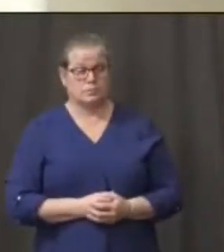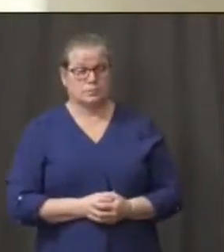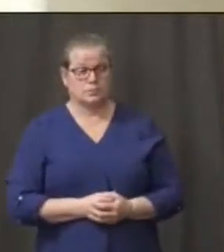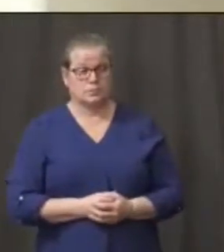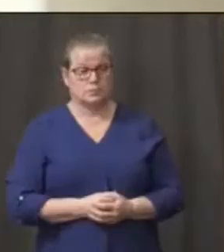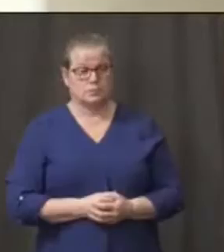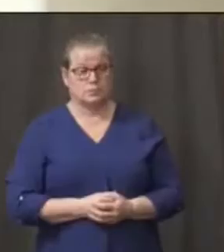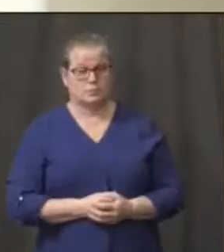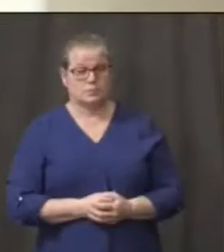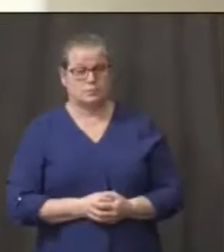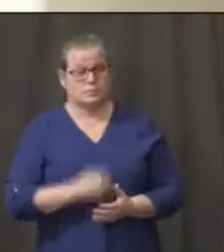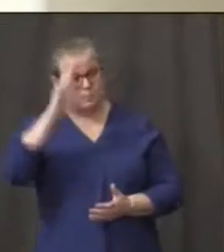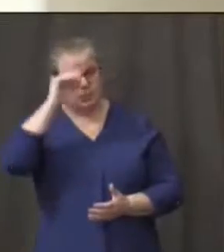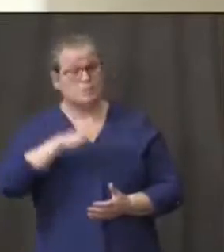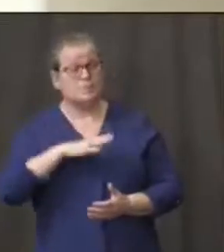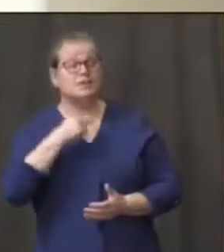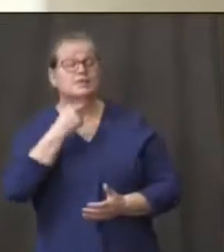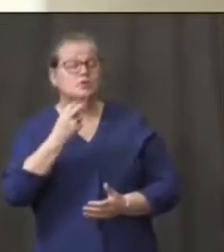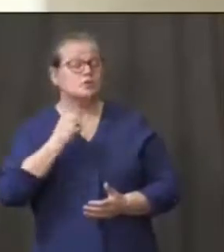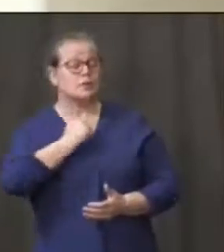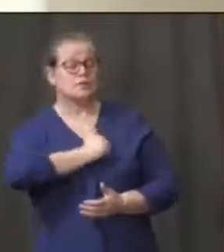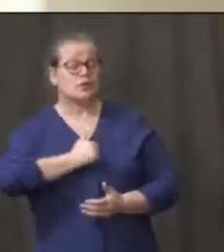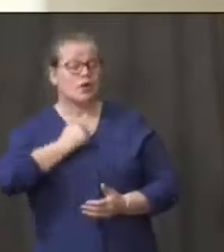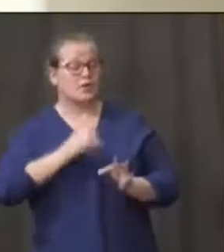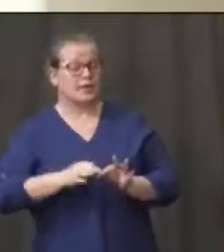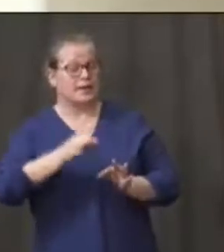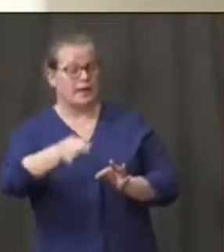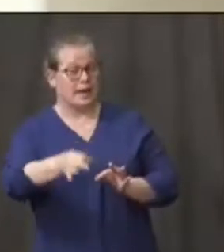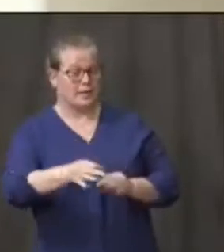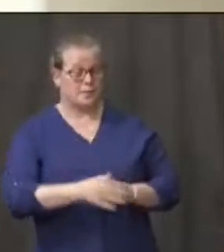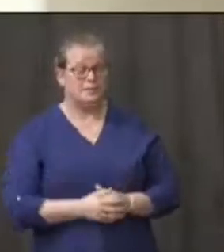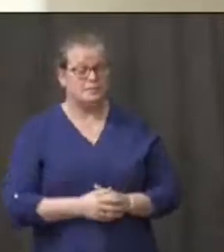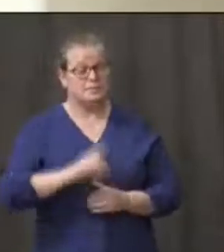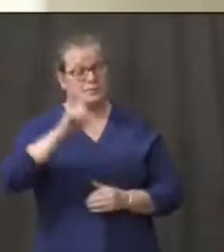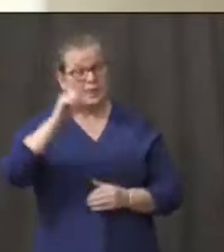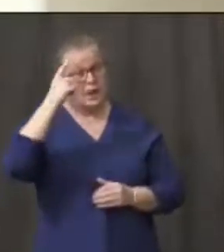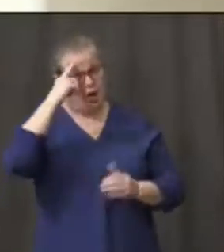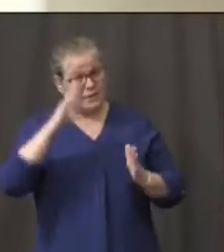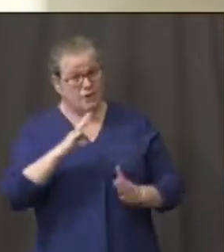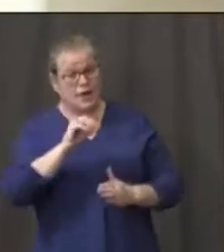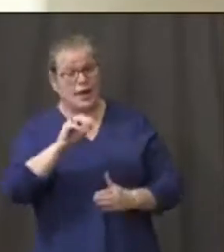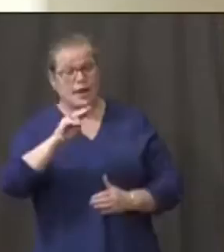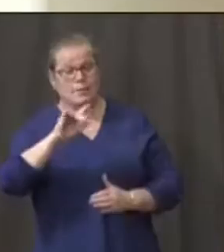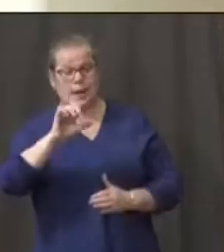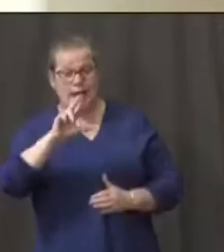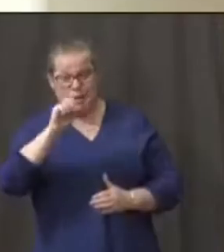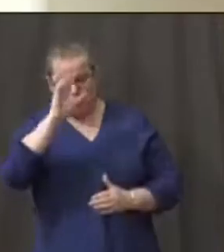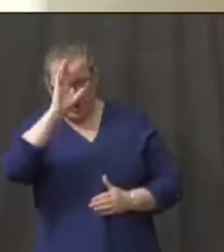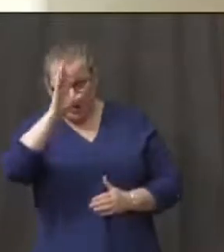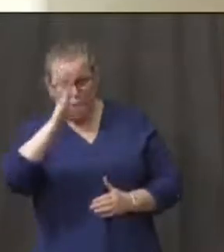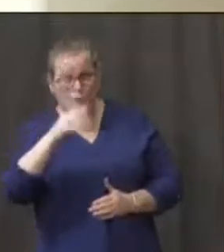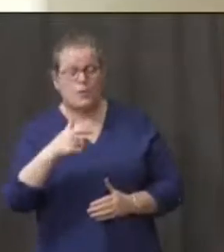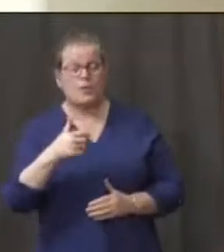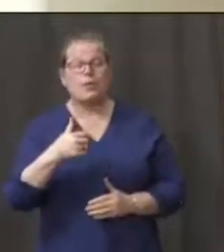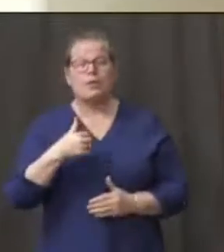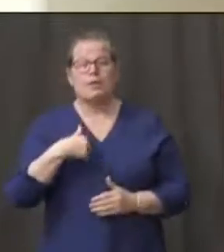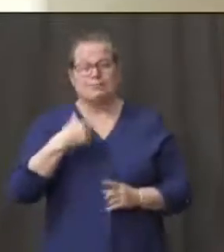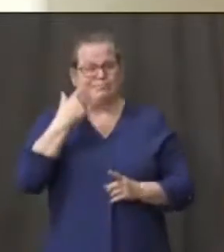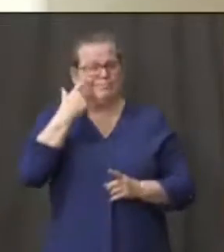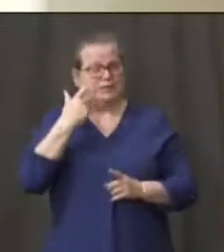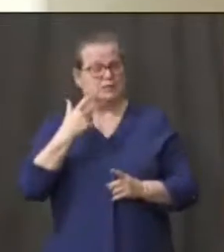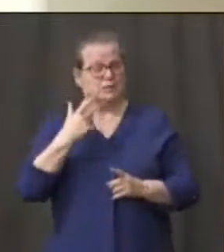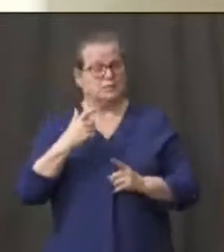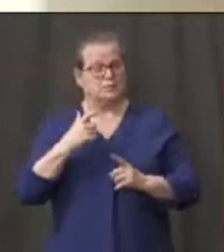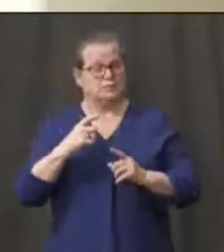Sorry for the delay there. Hi, Governor. Mayors. I was on a conference call a little while ago